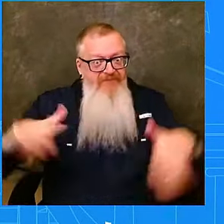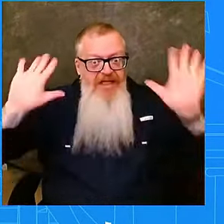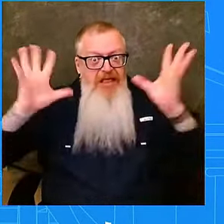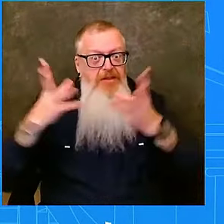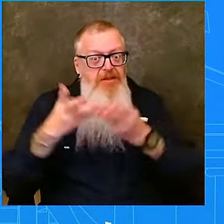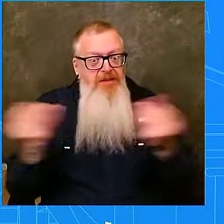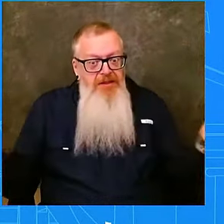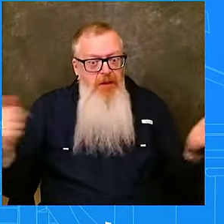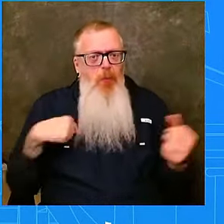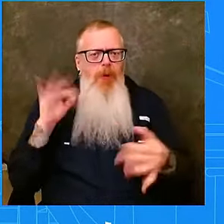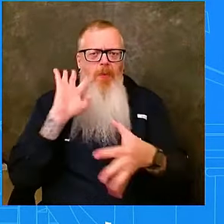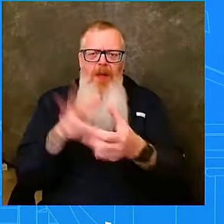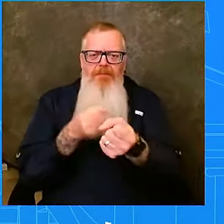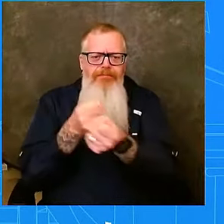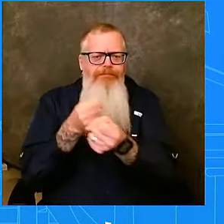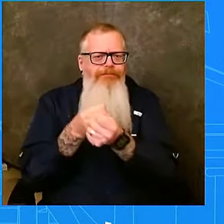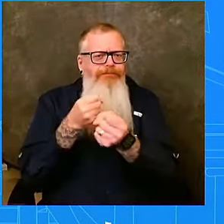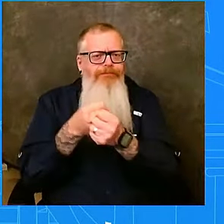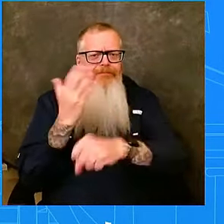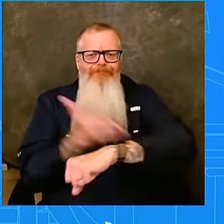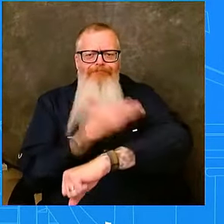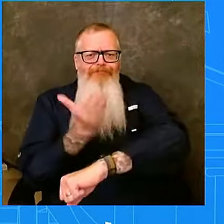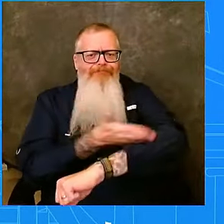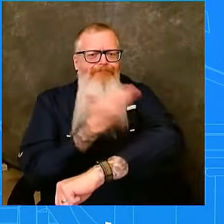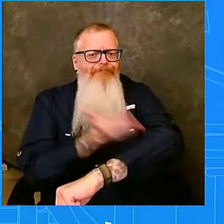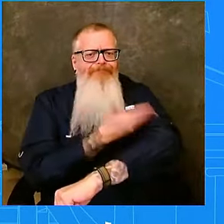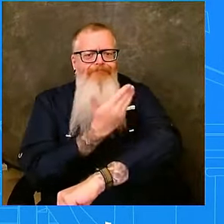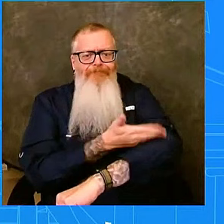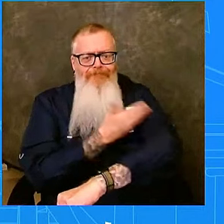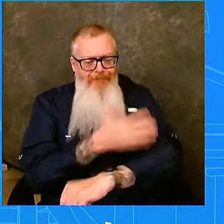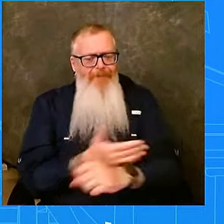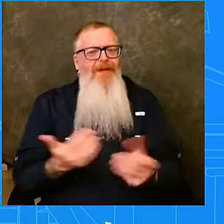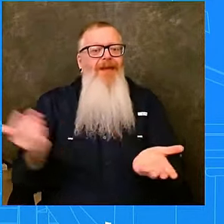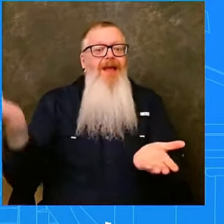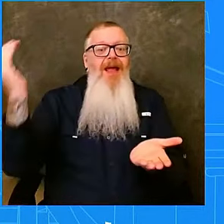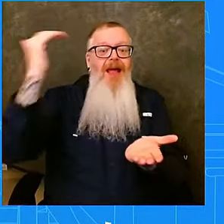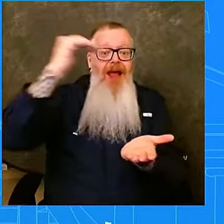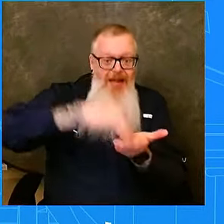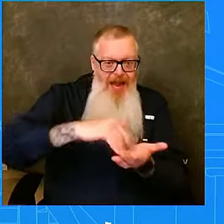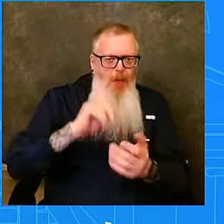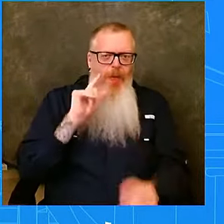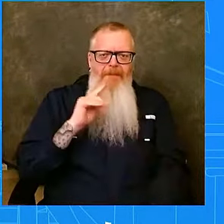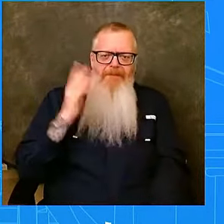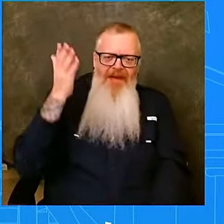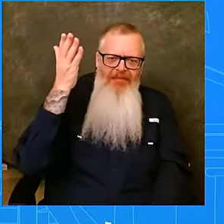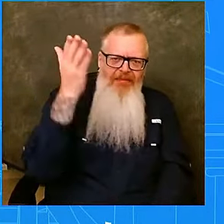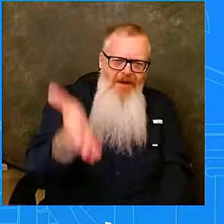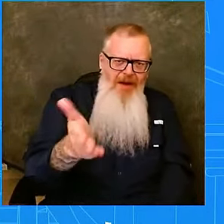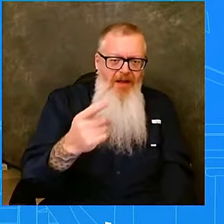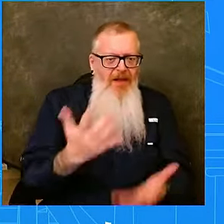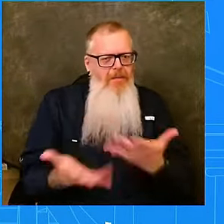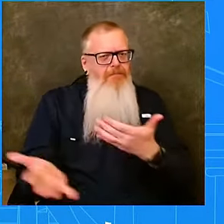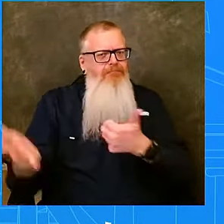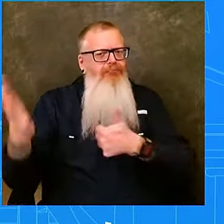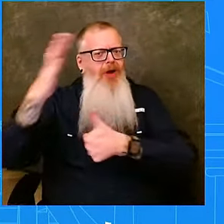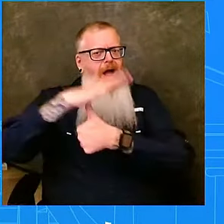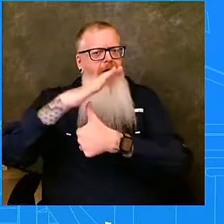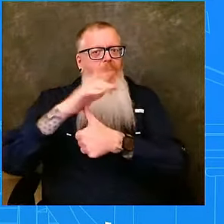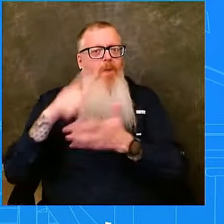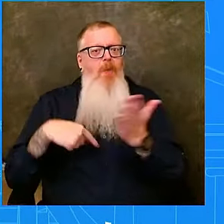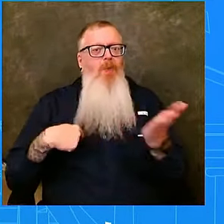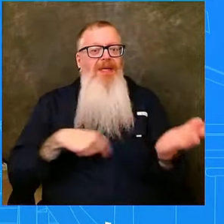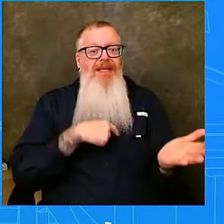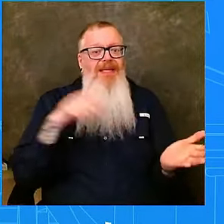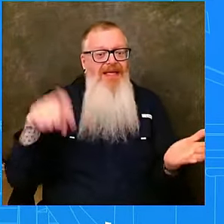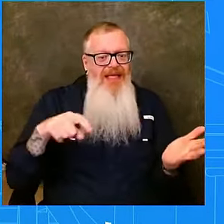ground to assess the impacts and prioritize the movement of federal resources to where the state needs them most.